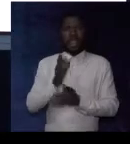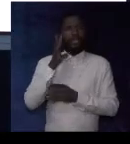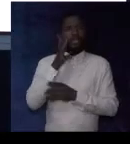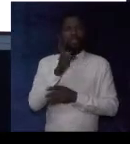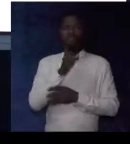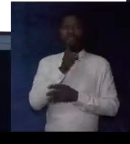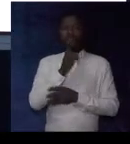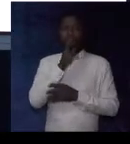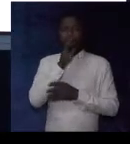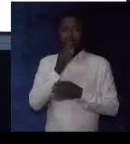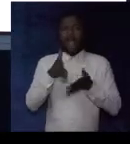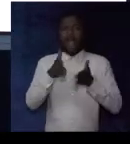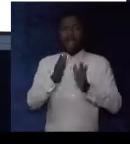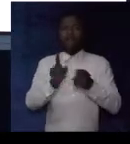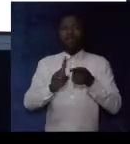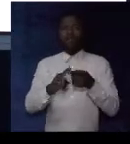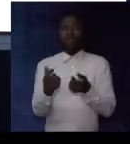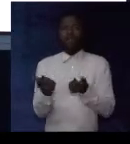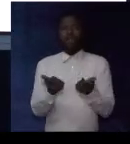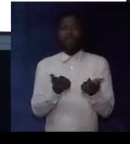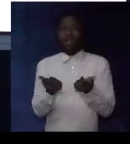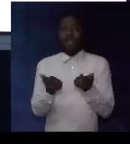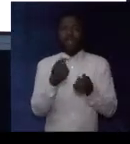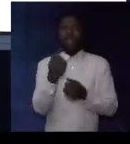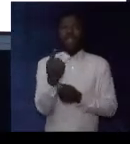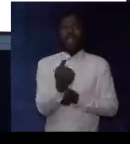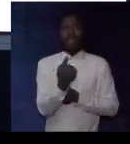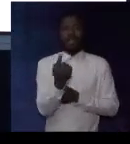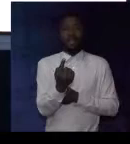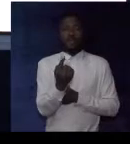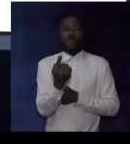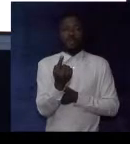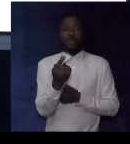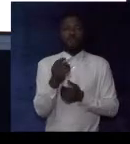a learner, should not be allowed to drive alone.